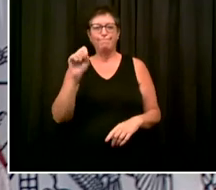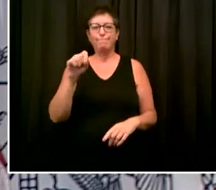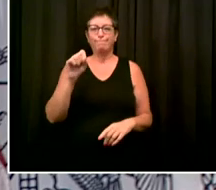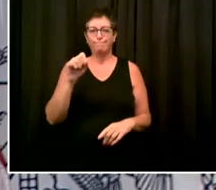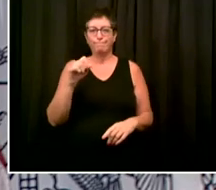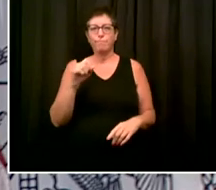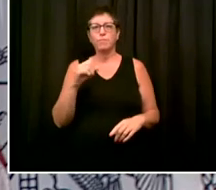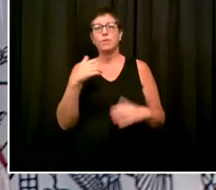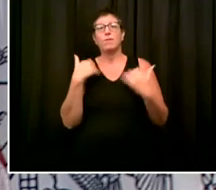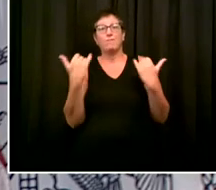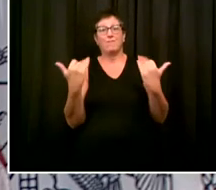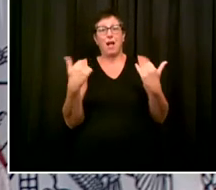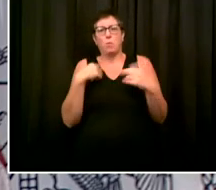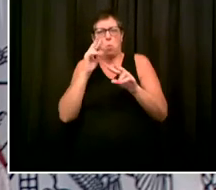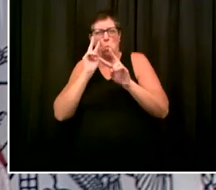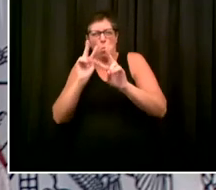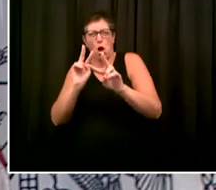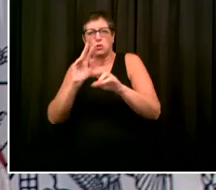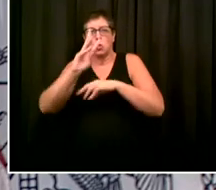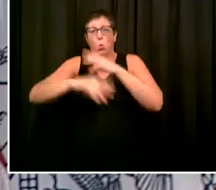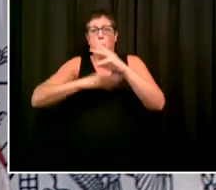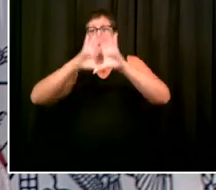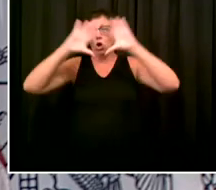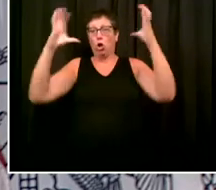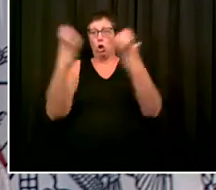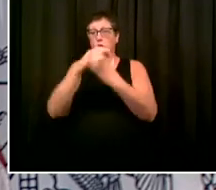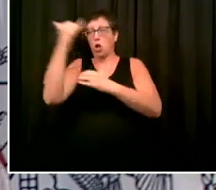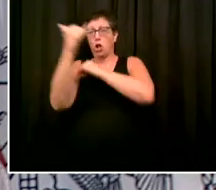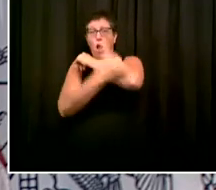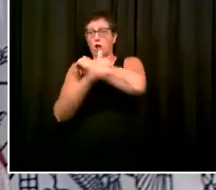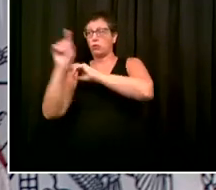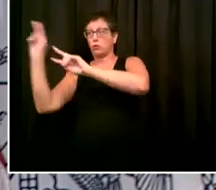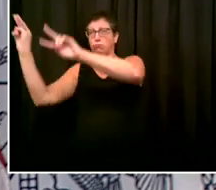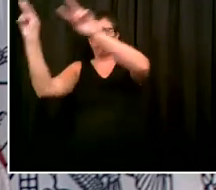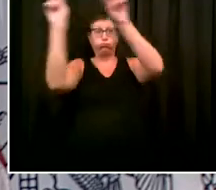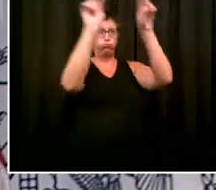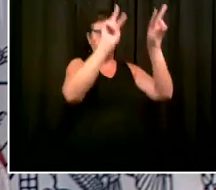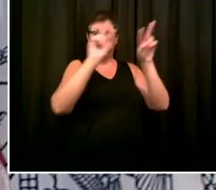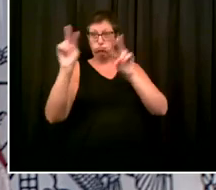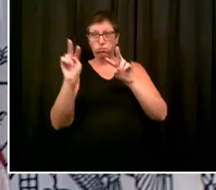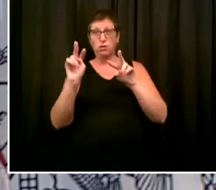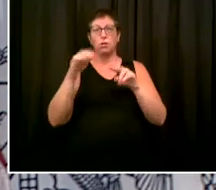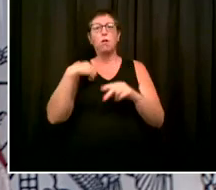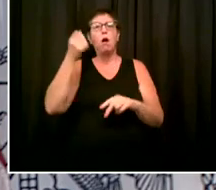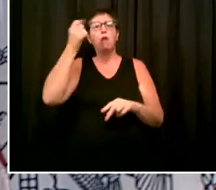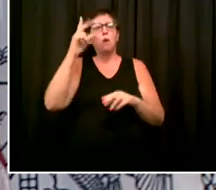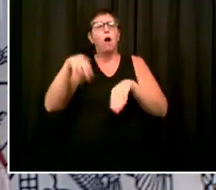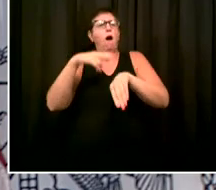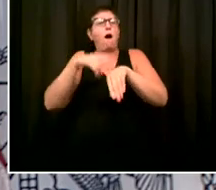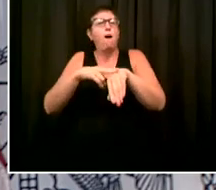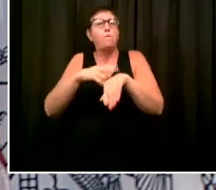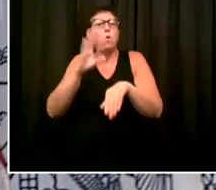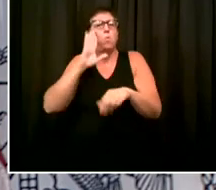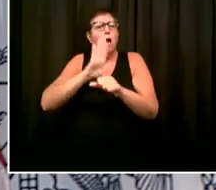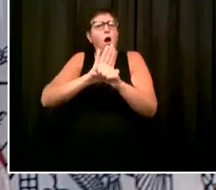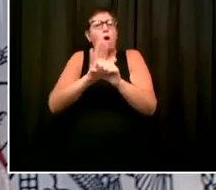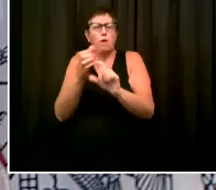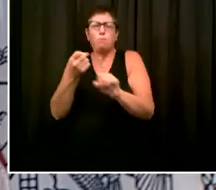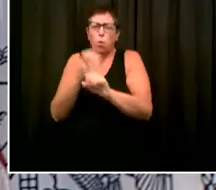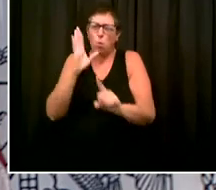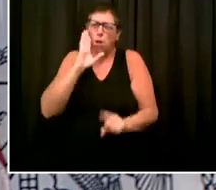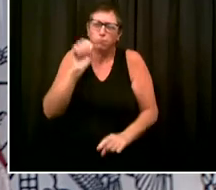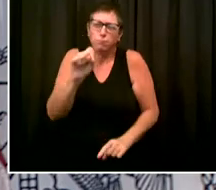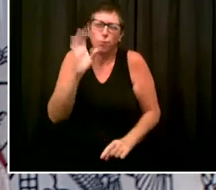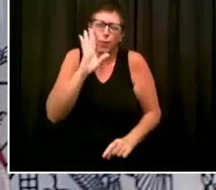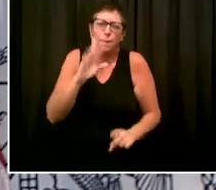be instances where there'll be an infection and it has to be addressed in a specific classroom. So this is the way we've